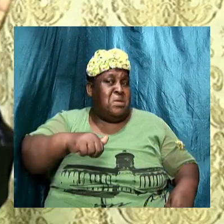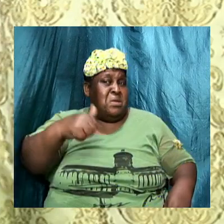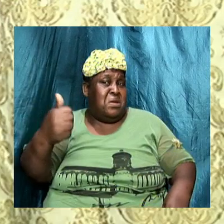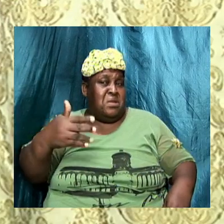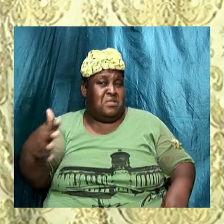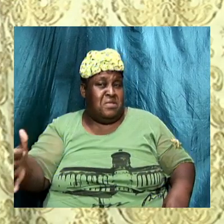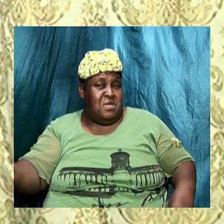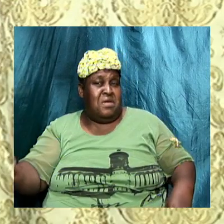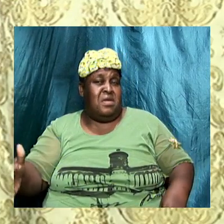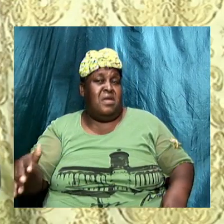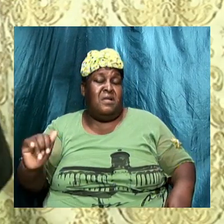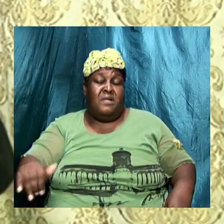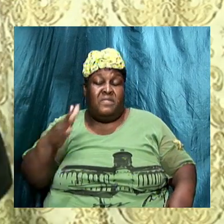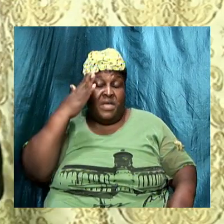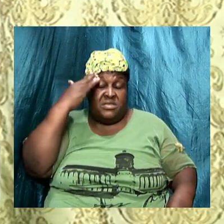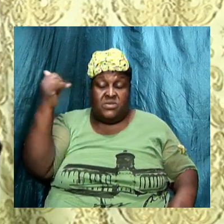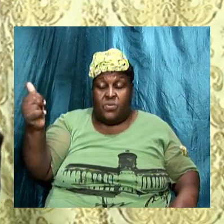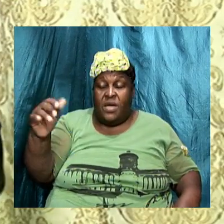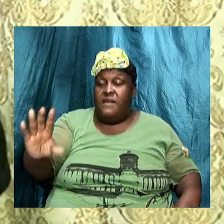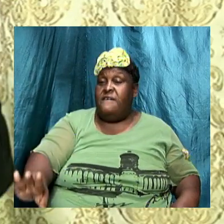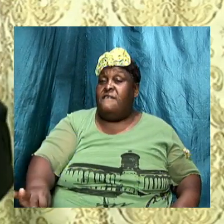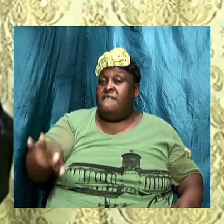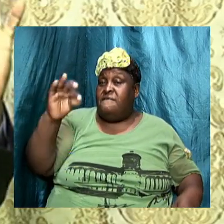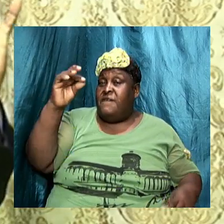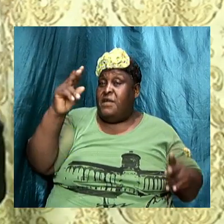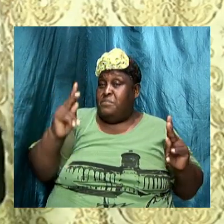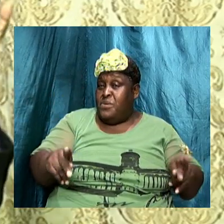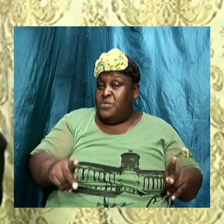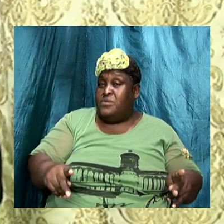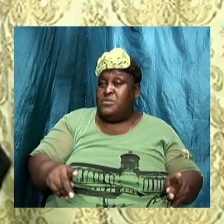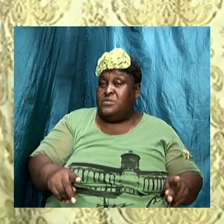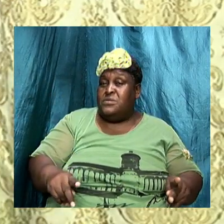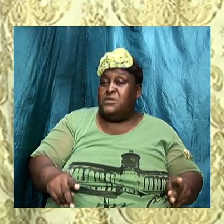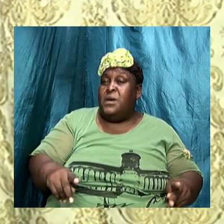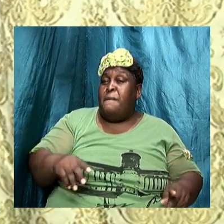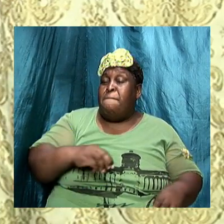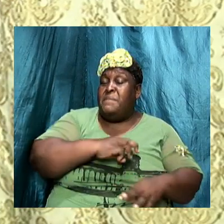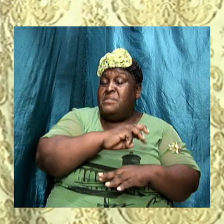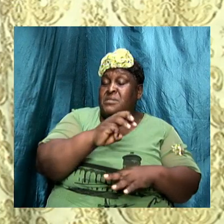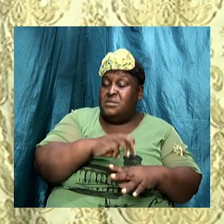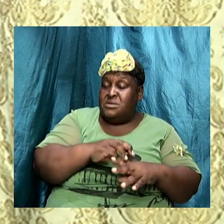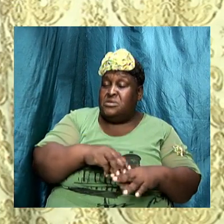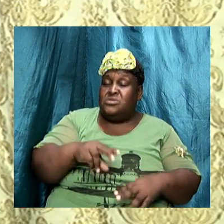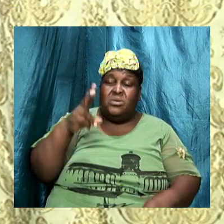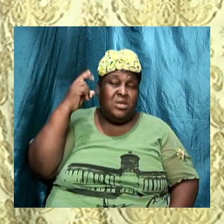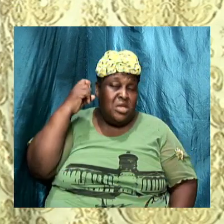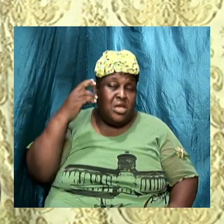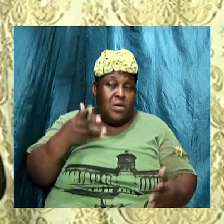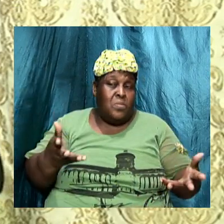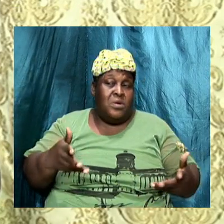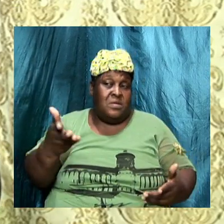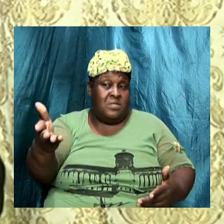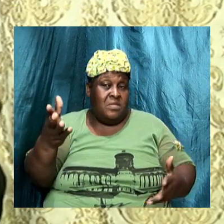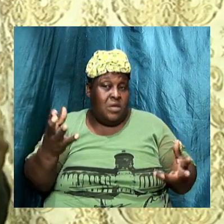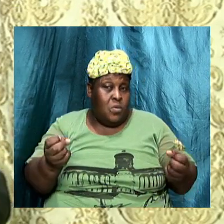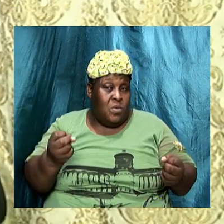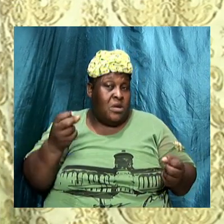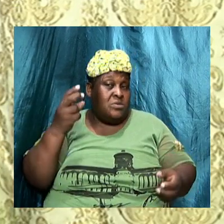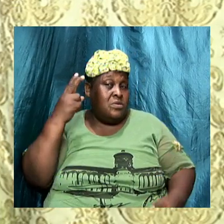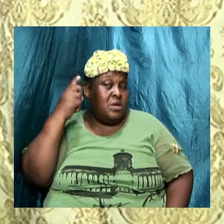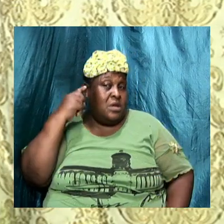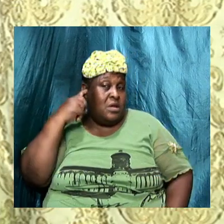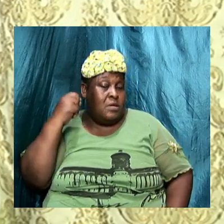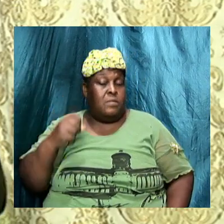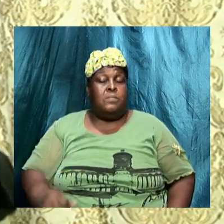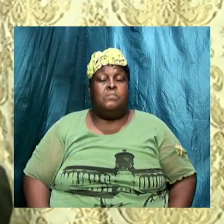what they want to hear they are going to find persons that will allow them to do what they want to do the Bible said it the first scripture that we read in